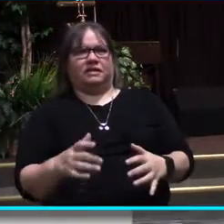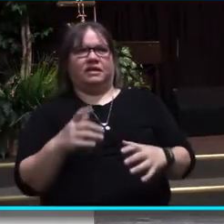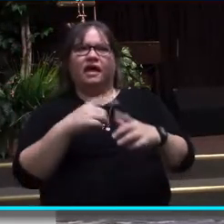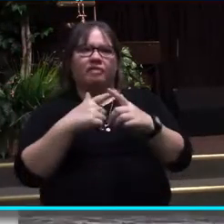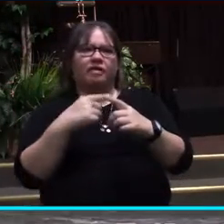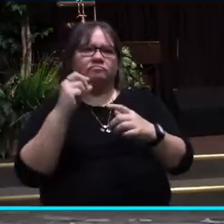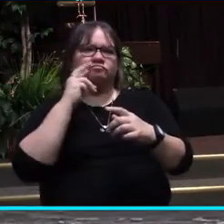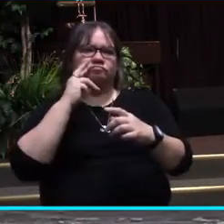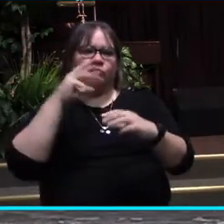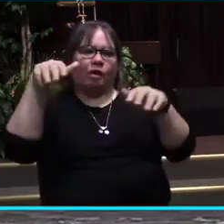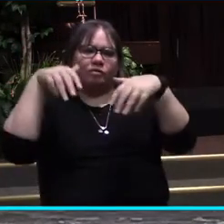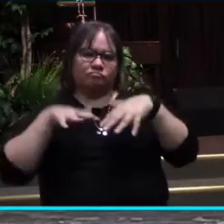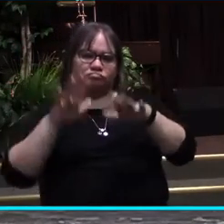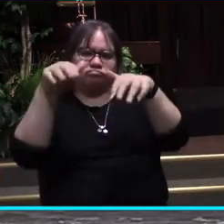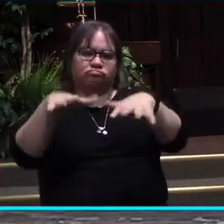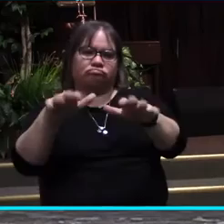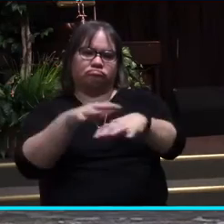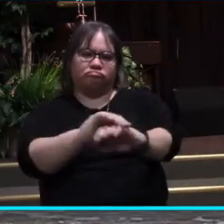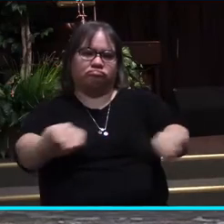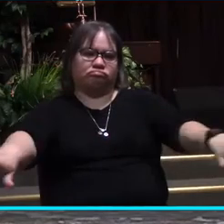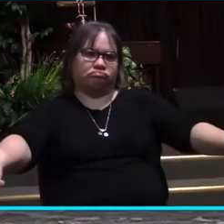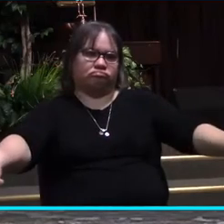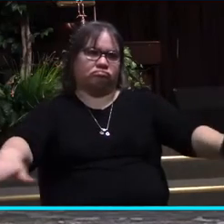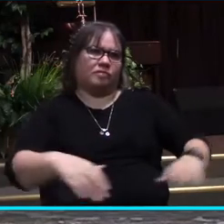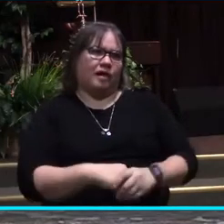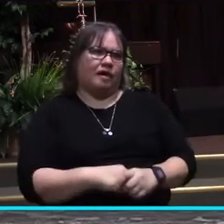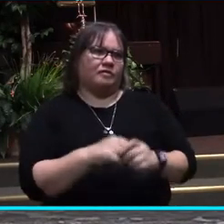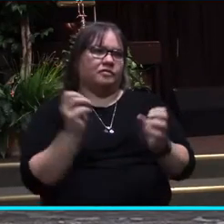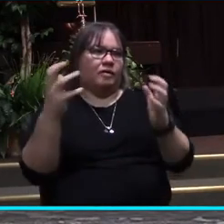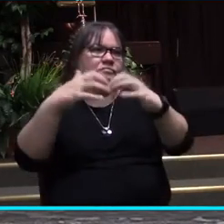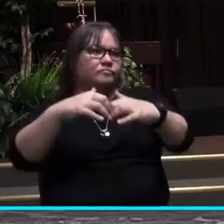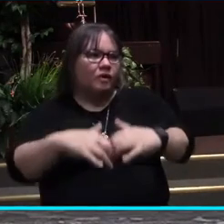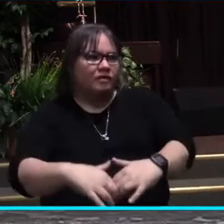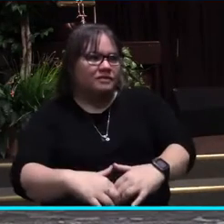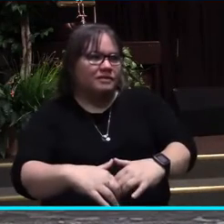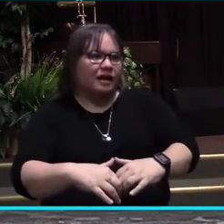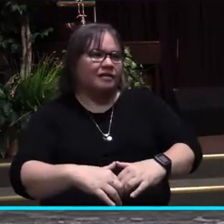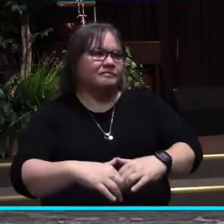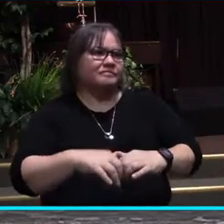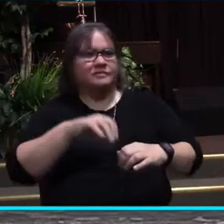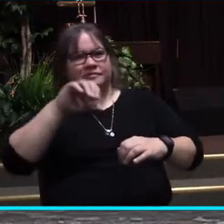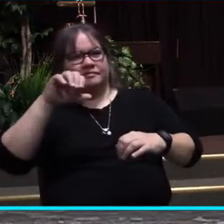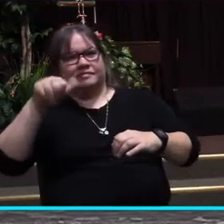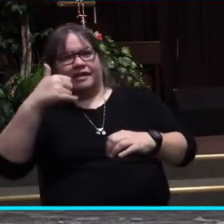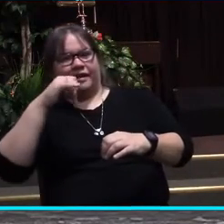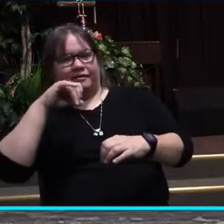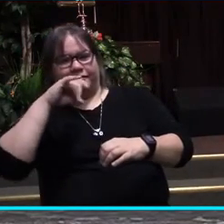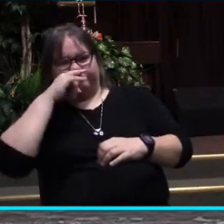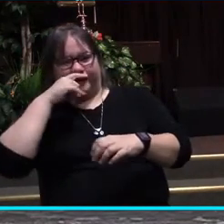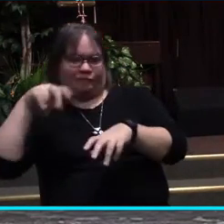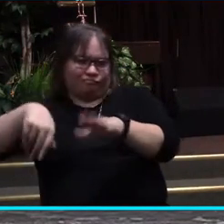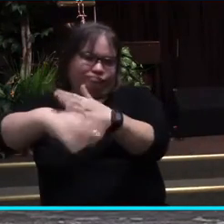washed away or broken down and kicked down by some annoying toddler.